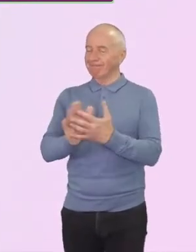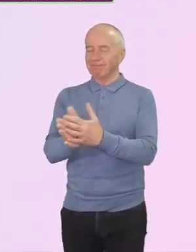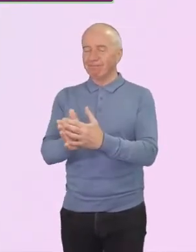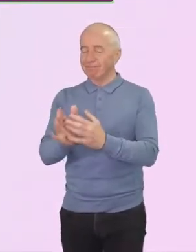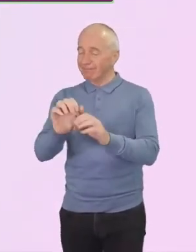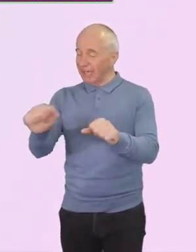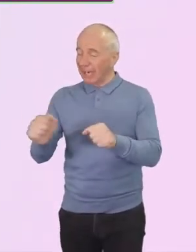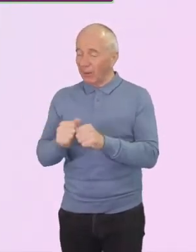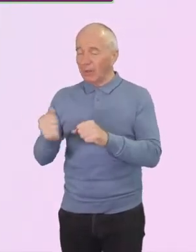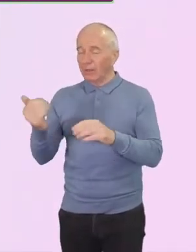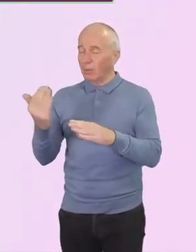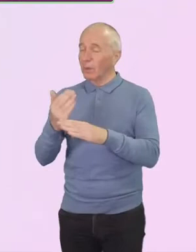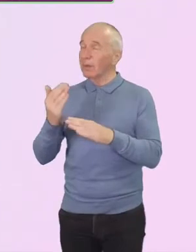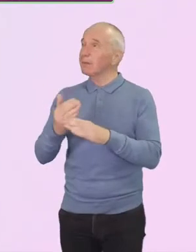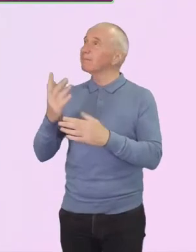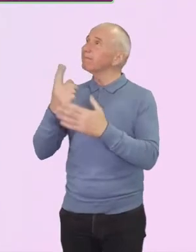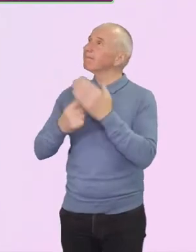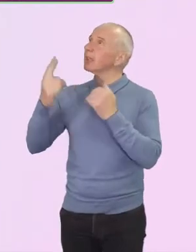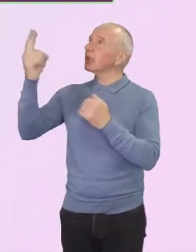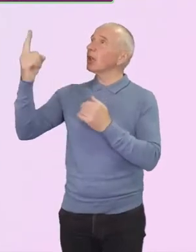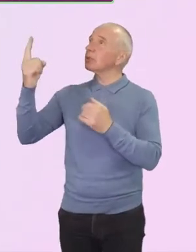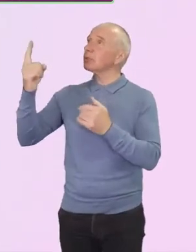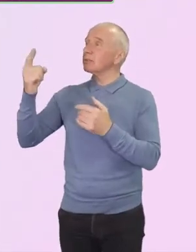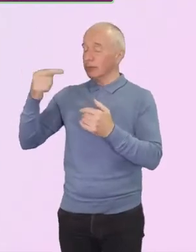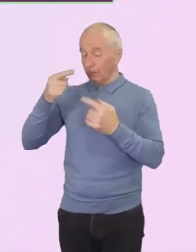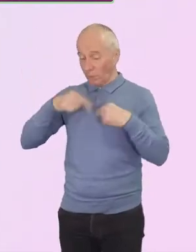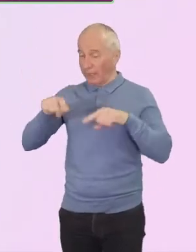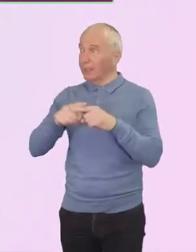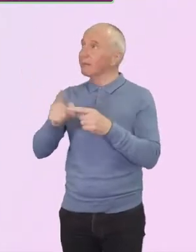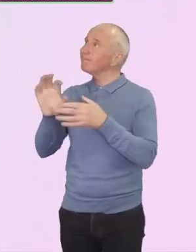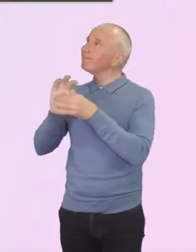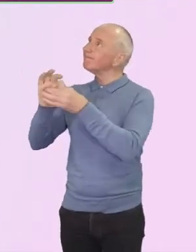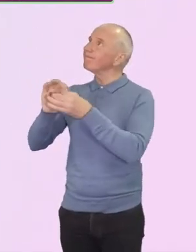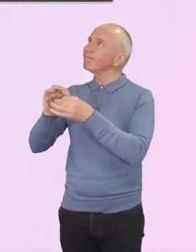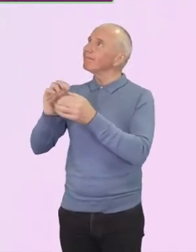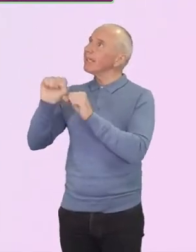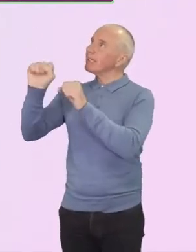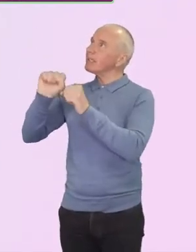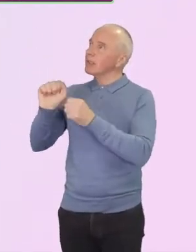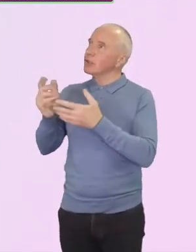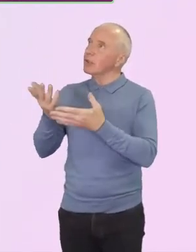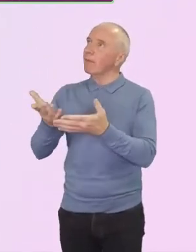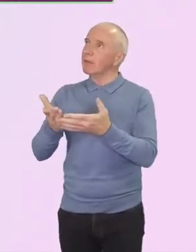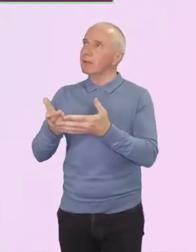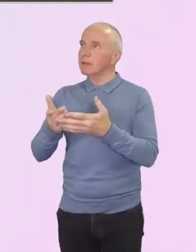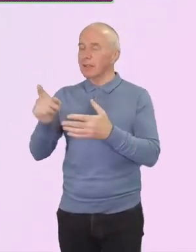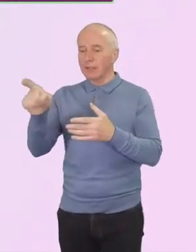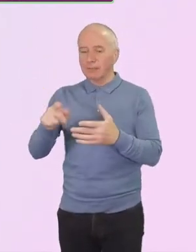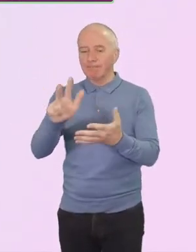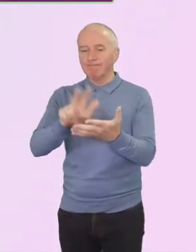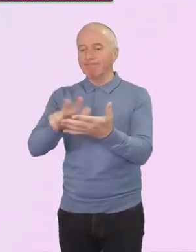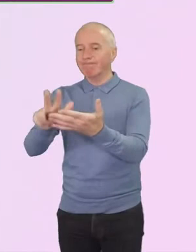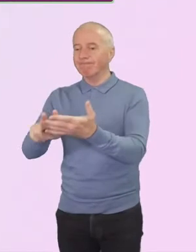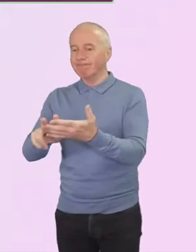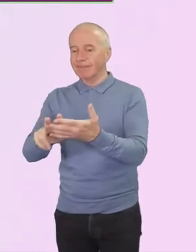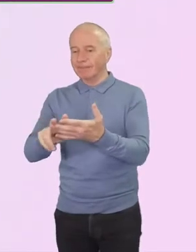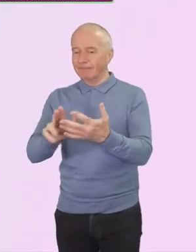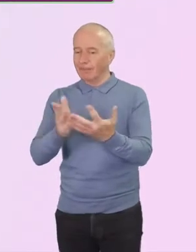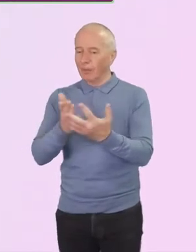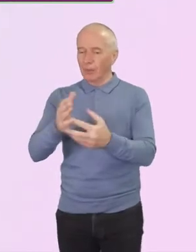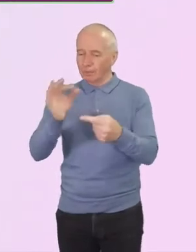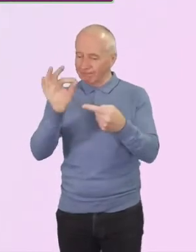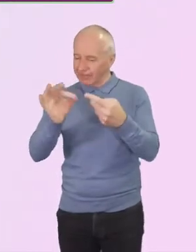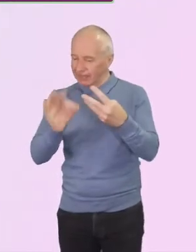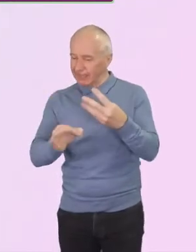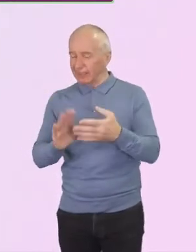God's servants, as God's servants gets validated or not in the details. People are